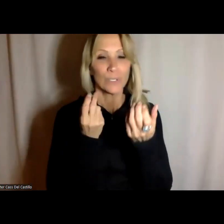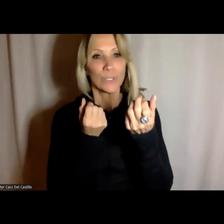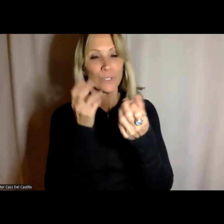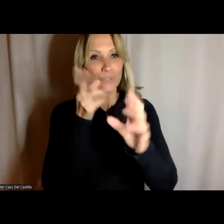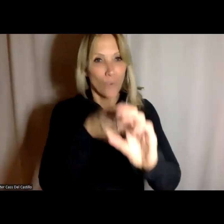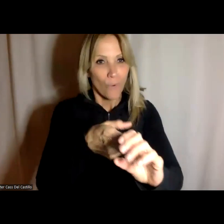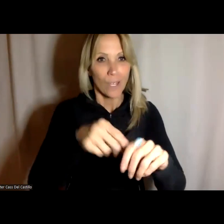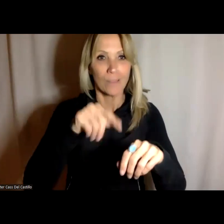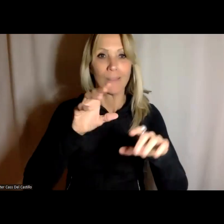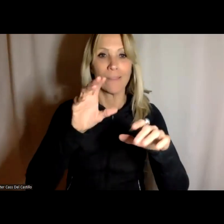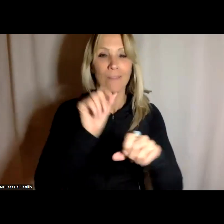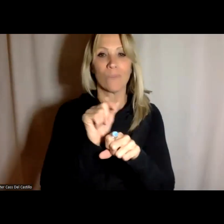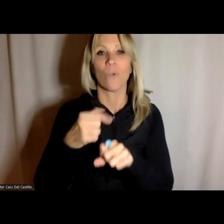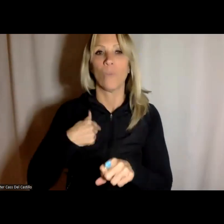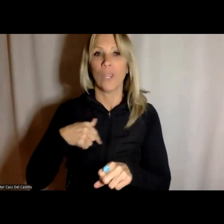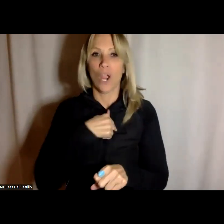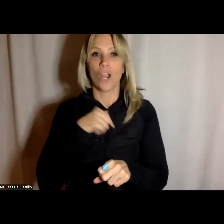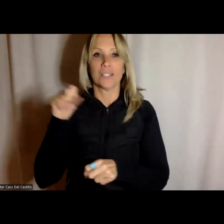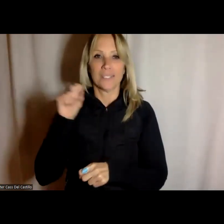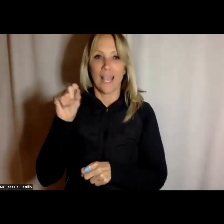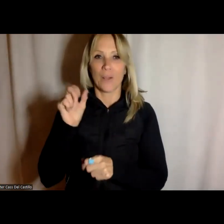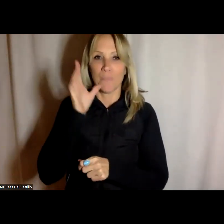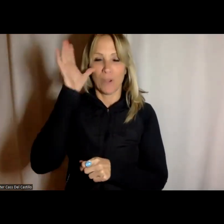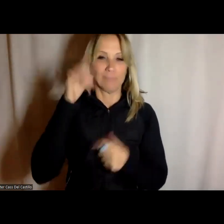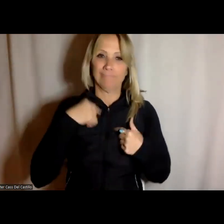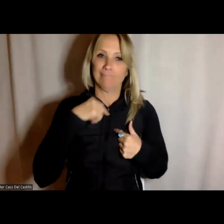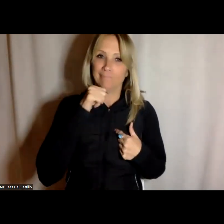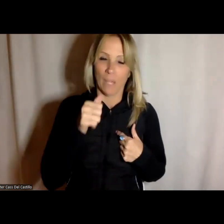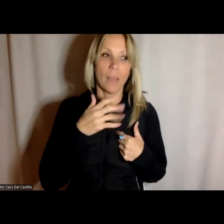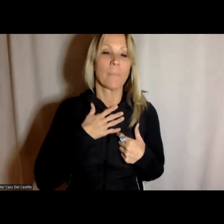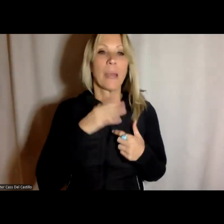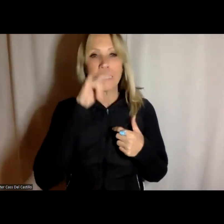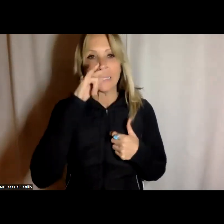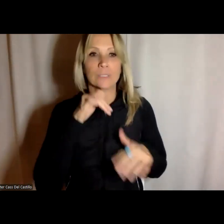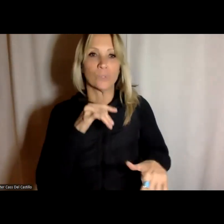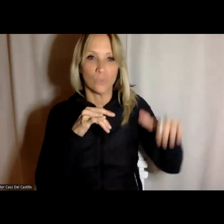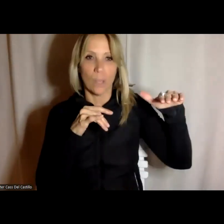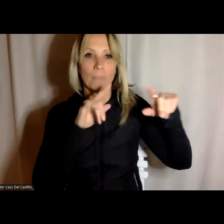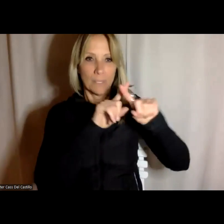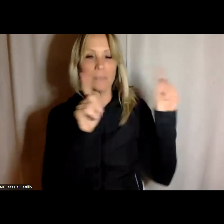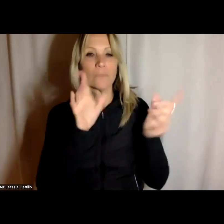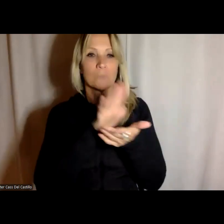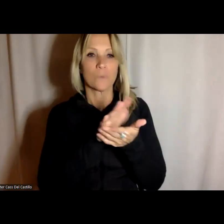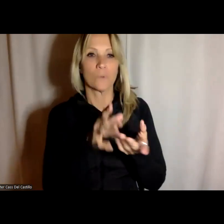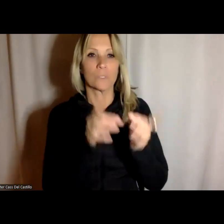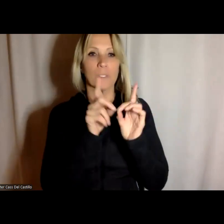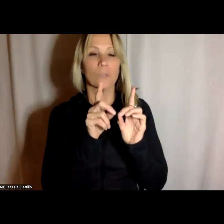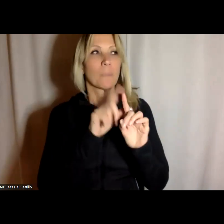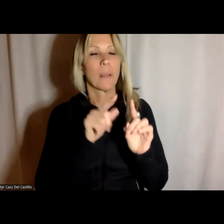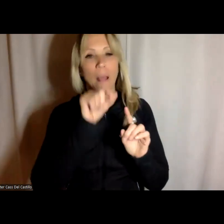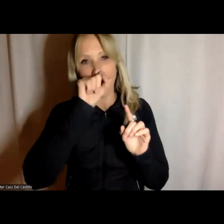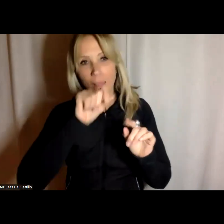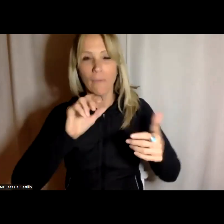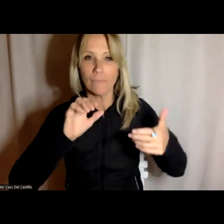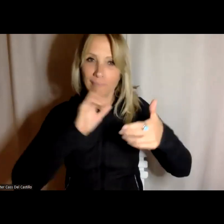parents i'm not a seattle parent my kids grew up in a different school district but i've loved um kind of partnering with you guys